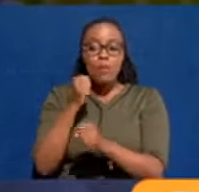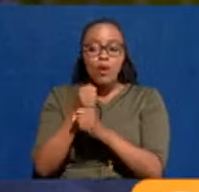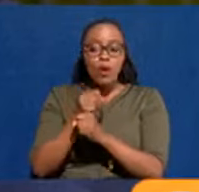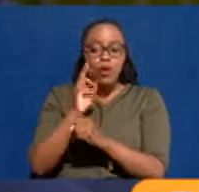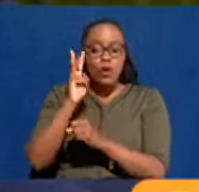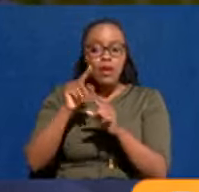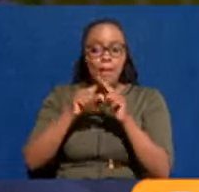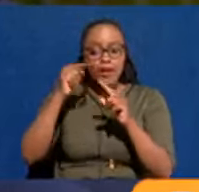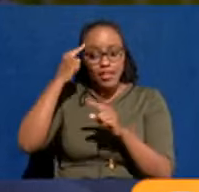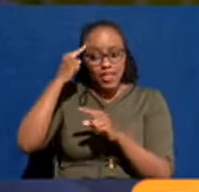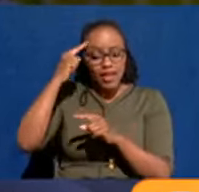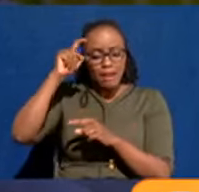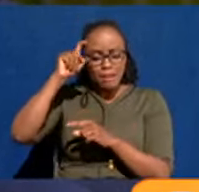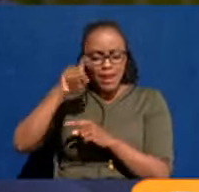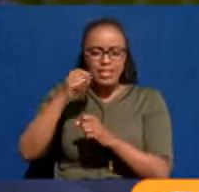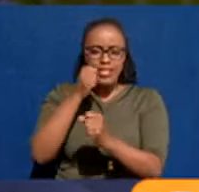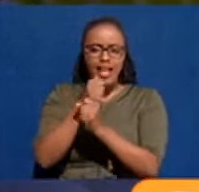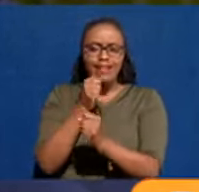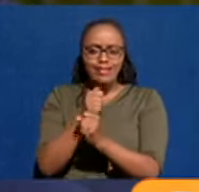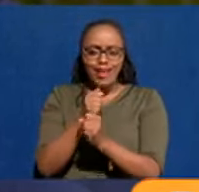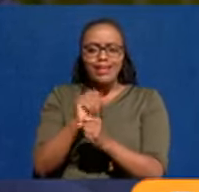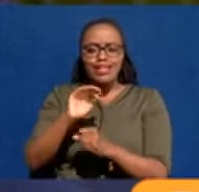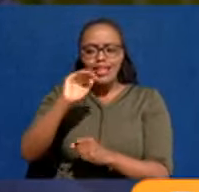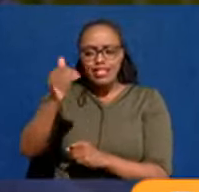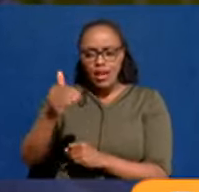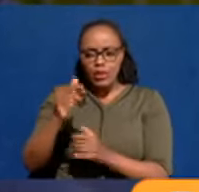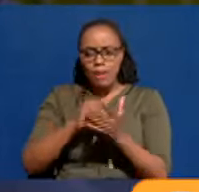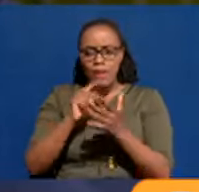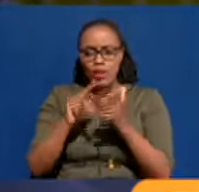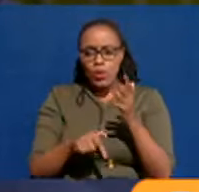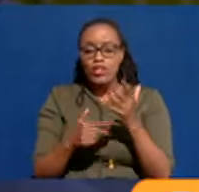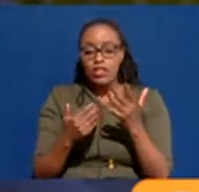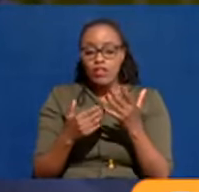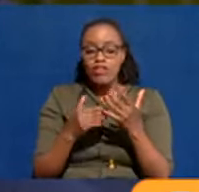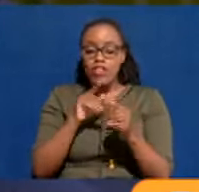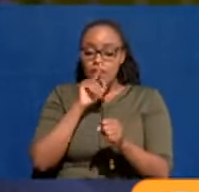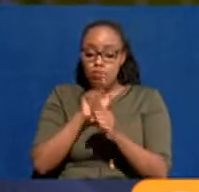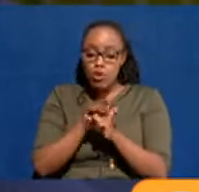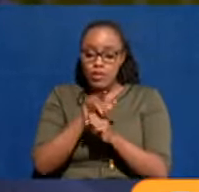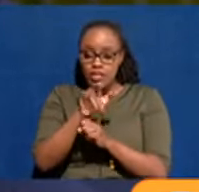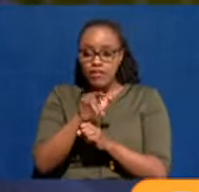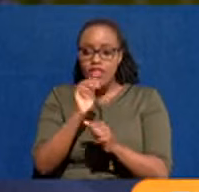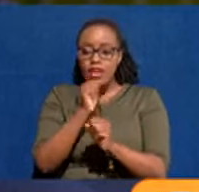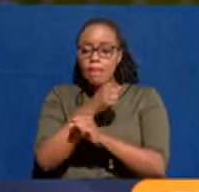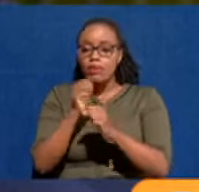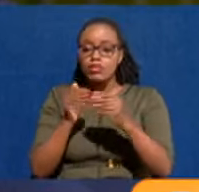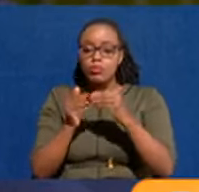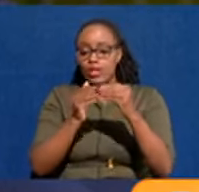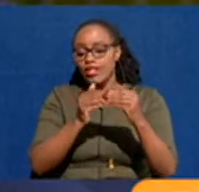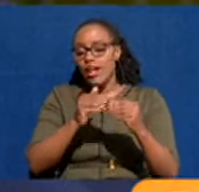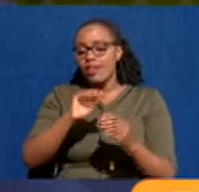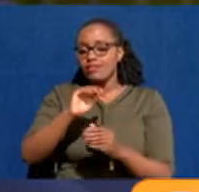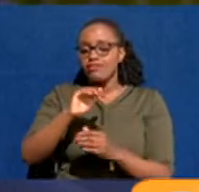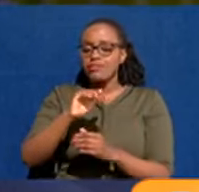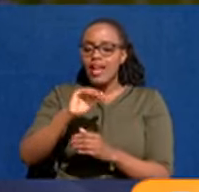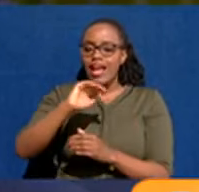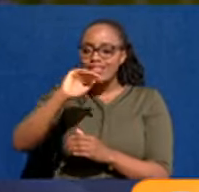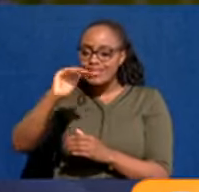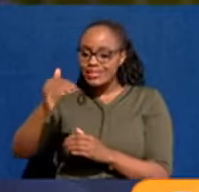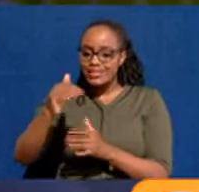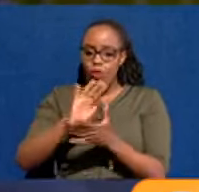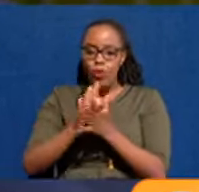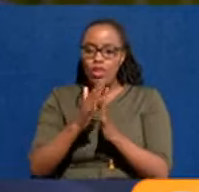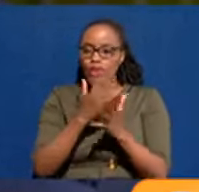there are things that must be done in this city. And so holding true to that promise, you will never govern this city if you're trying to be popular every day. You won't.